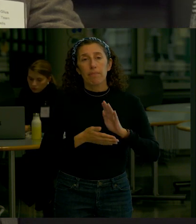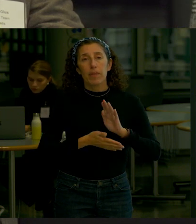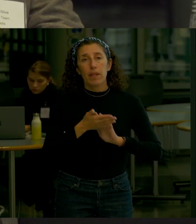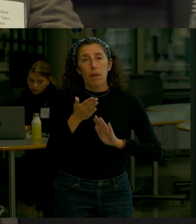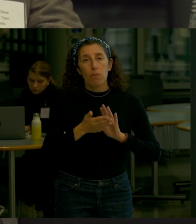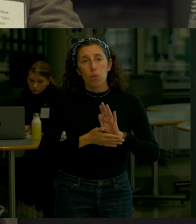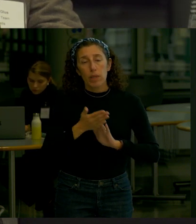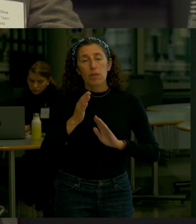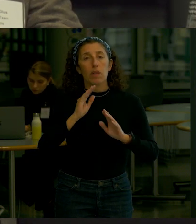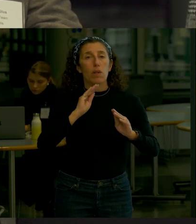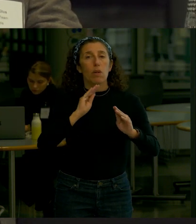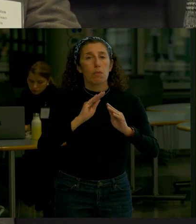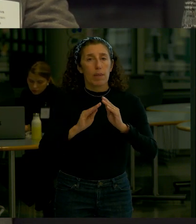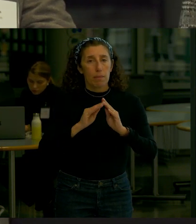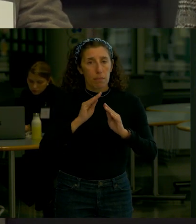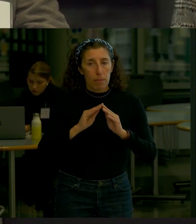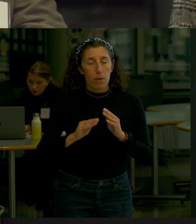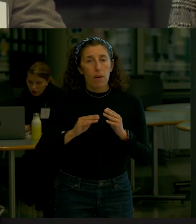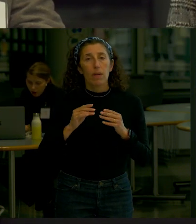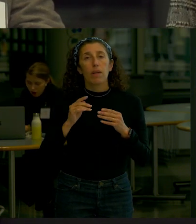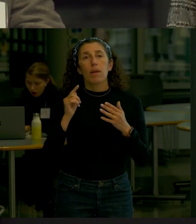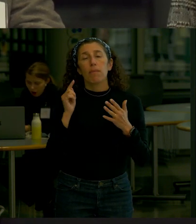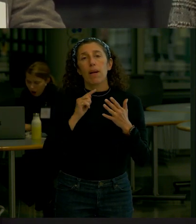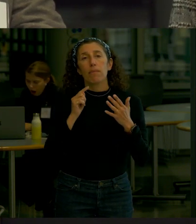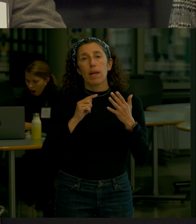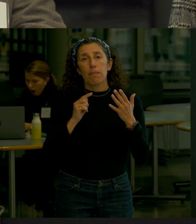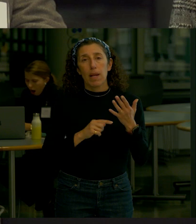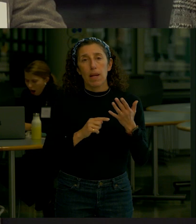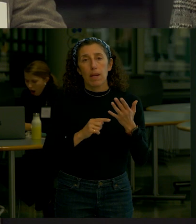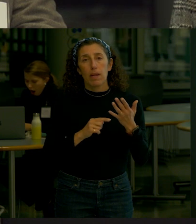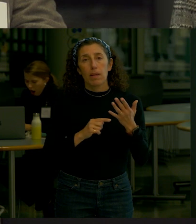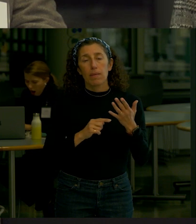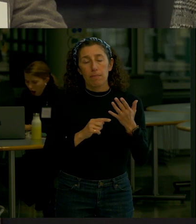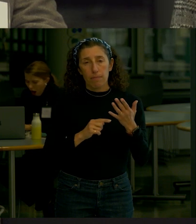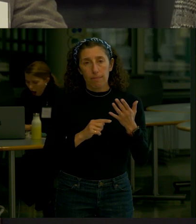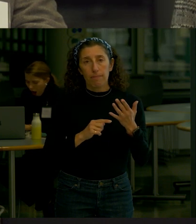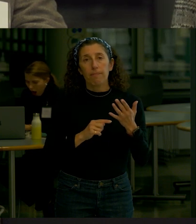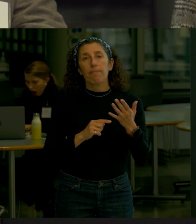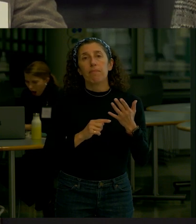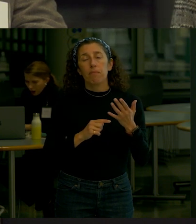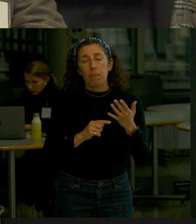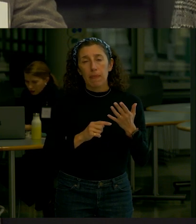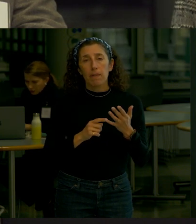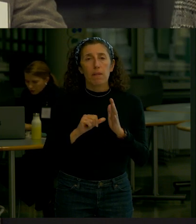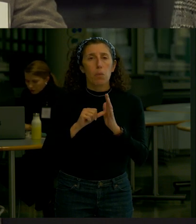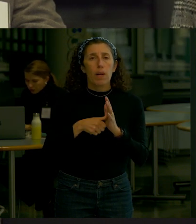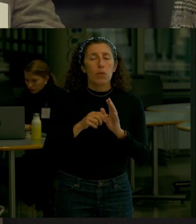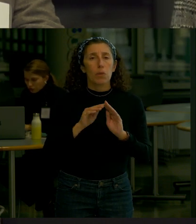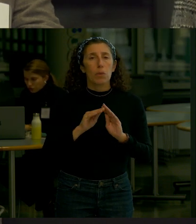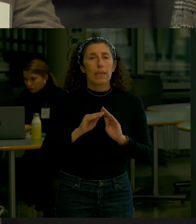there are a number of things that go into that and I just wanted to clarify that that